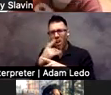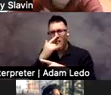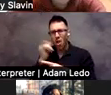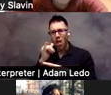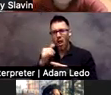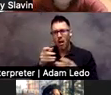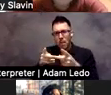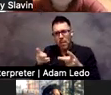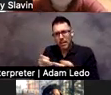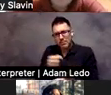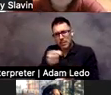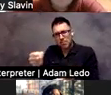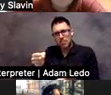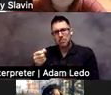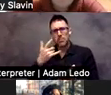about.